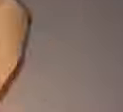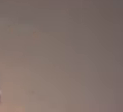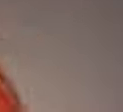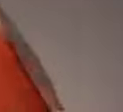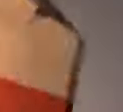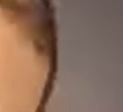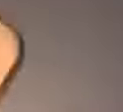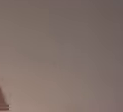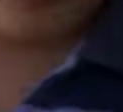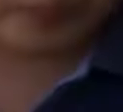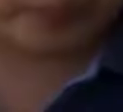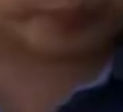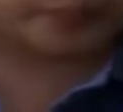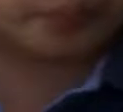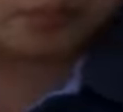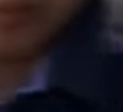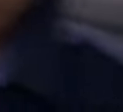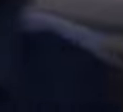The